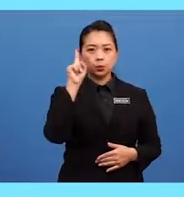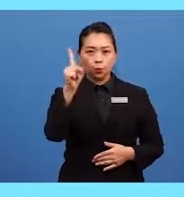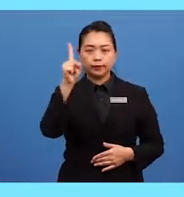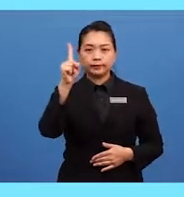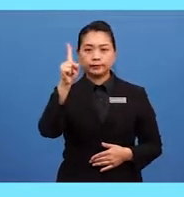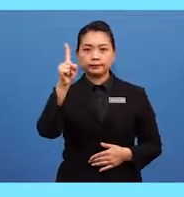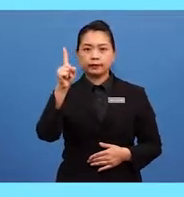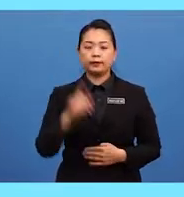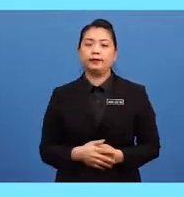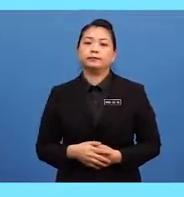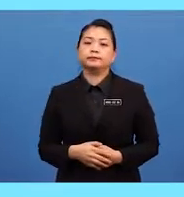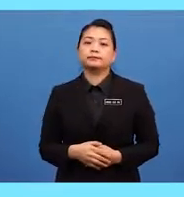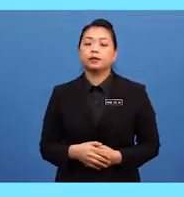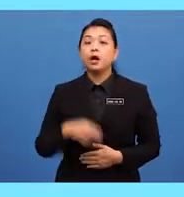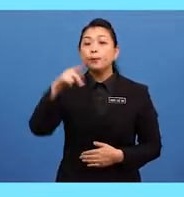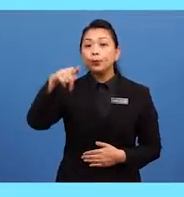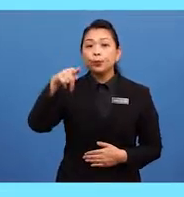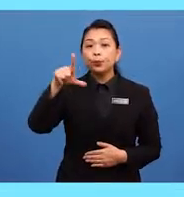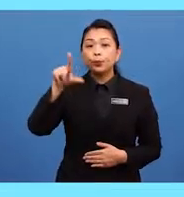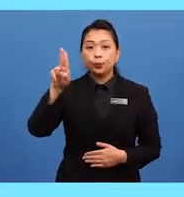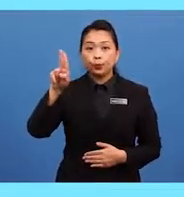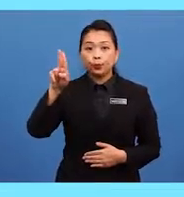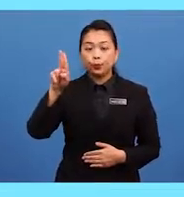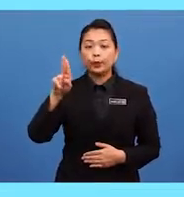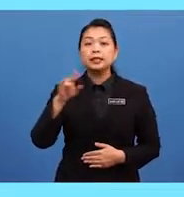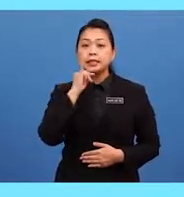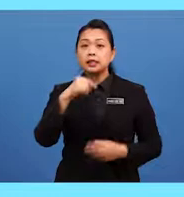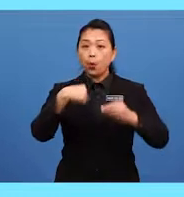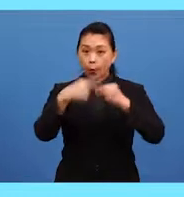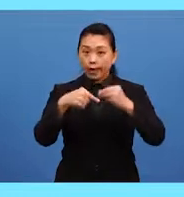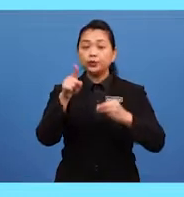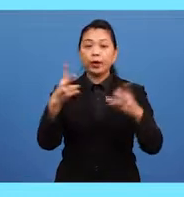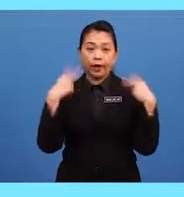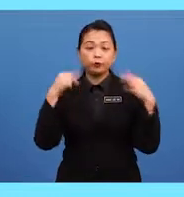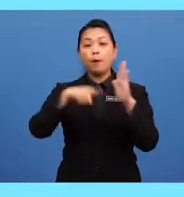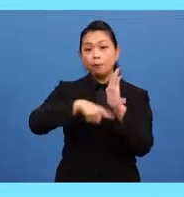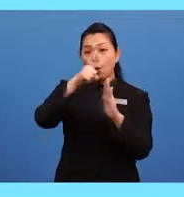Meanwhile, plural is when you have more than one.